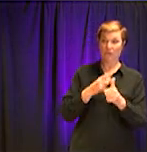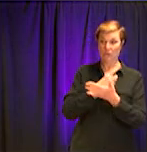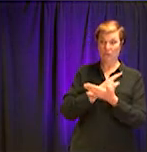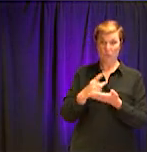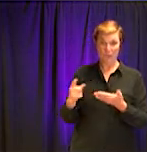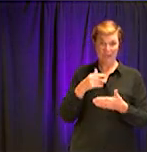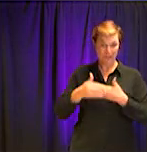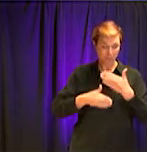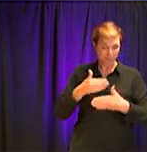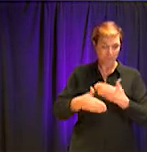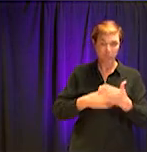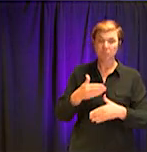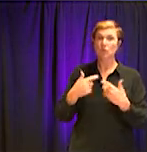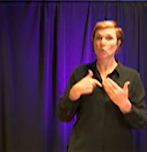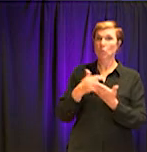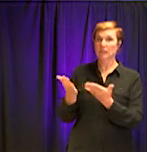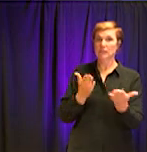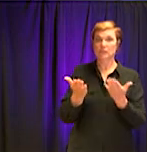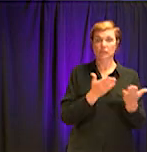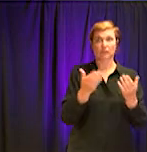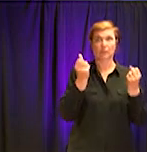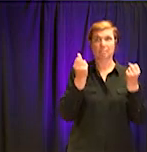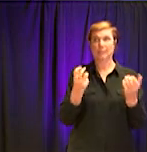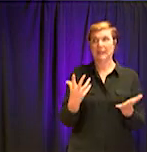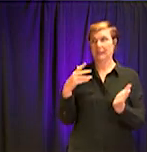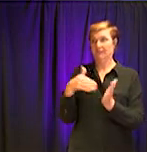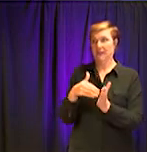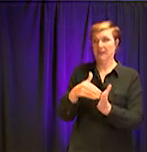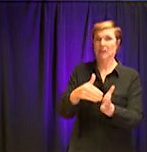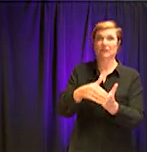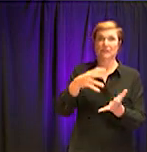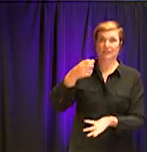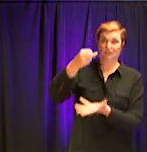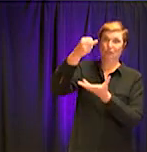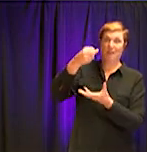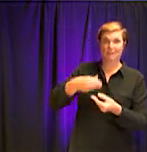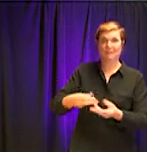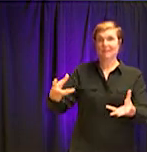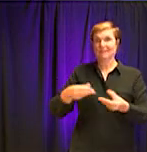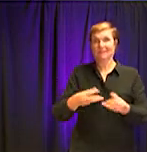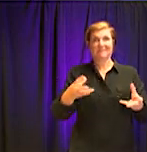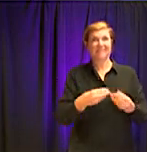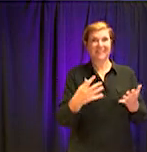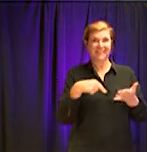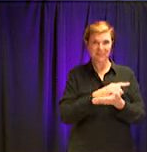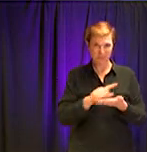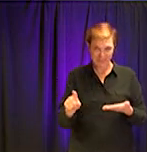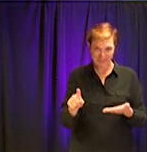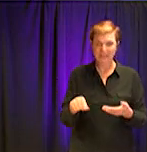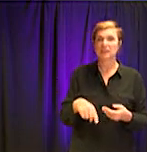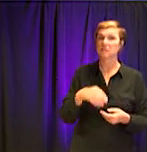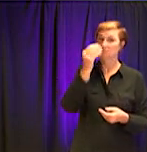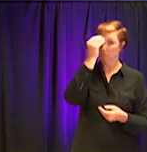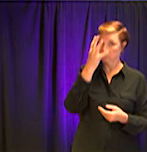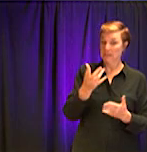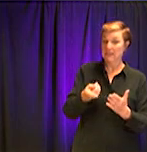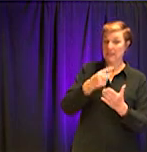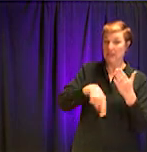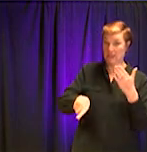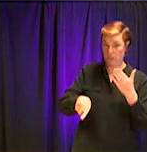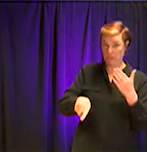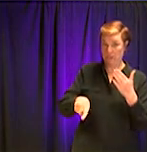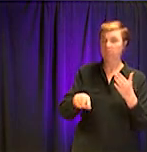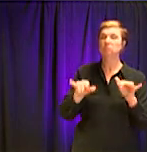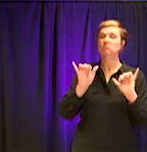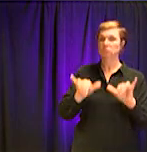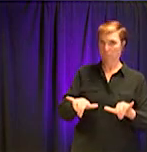We've served thousands of meals to our students this week. And as we go into next week, I want to share with you that we're going